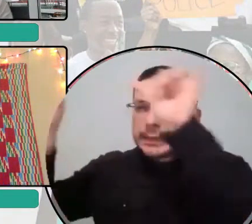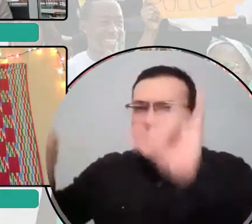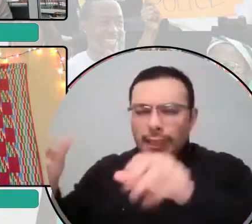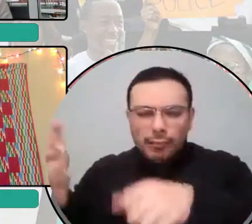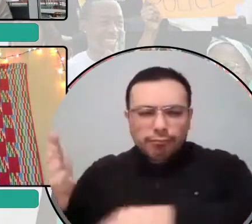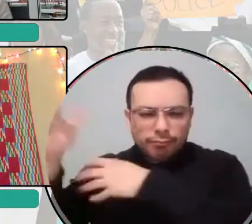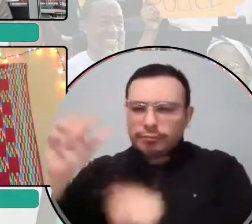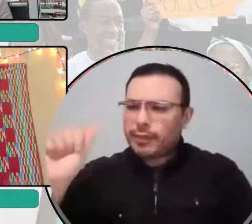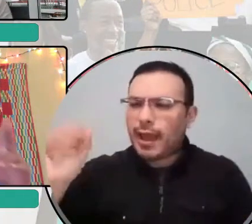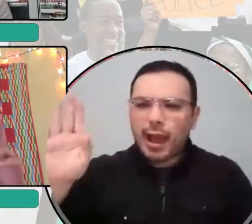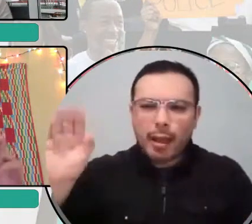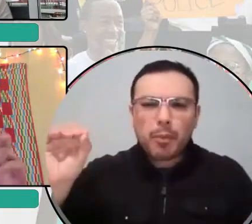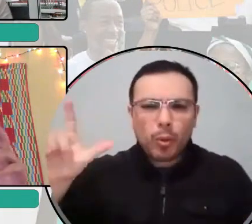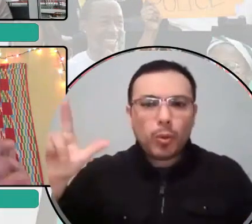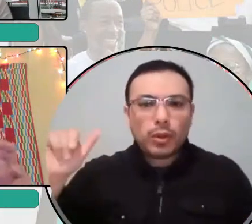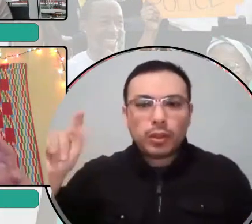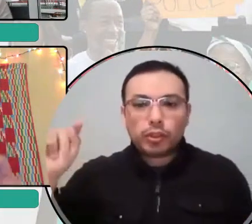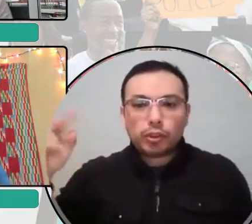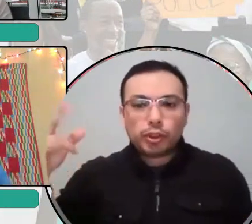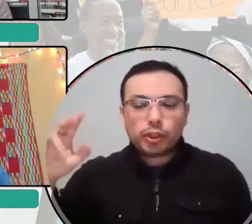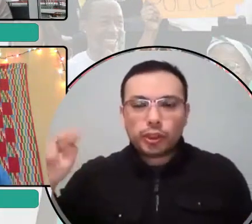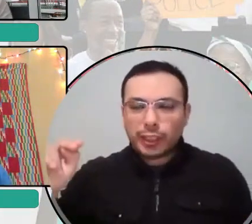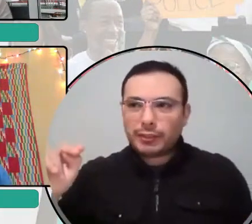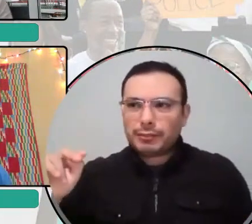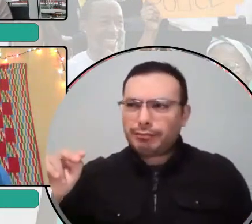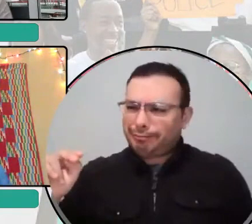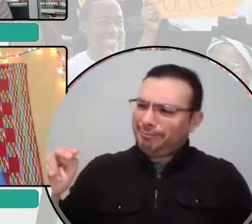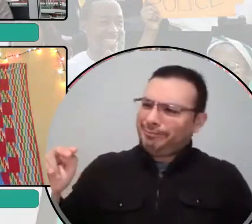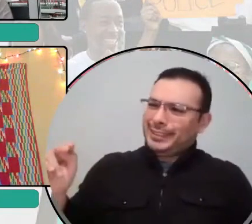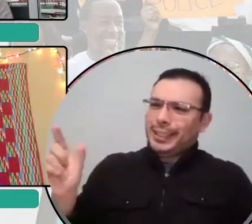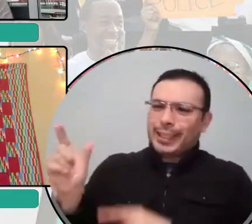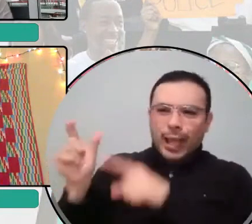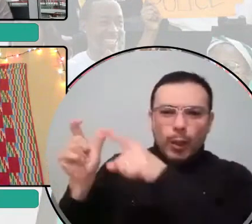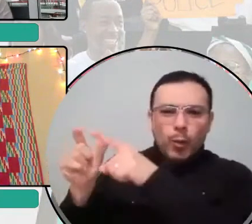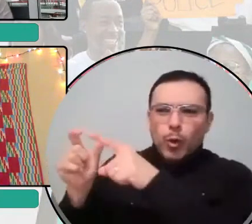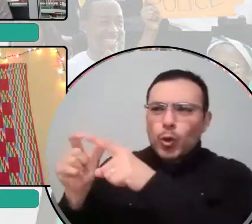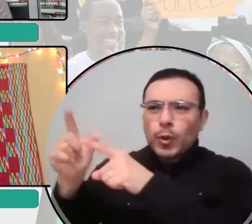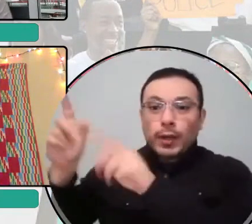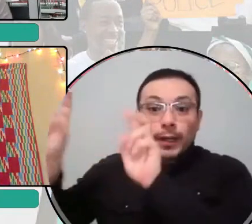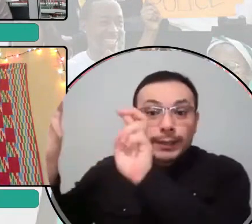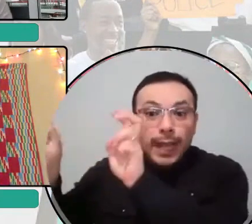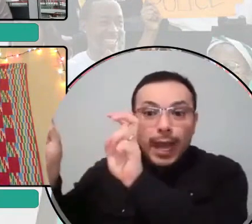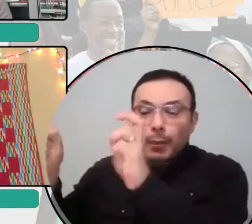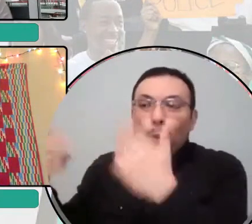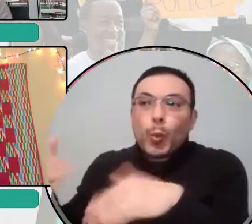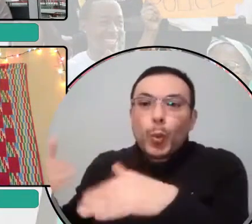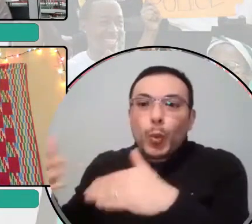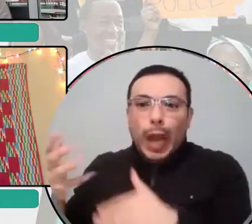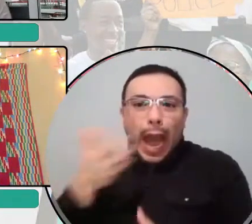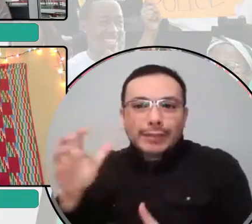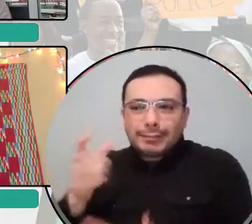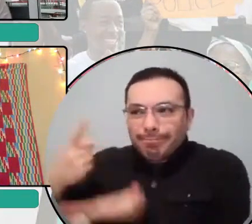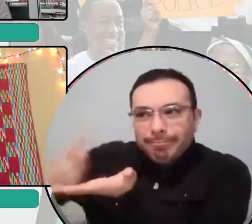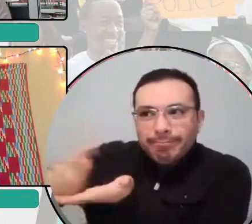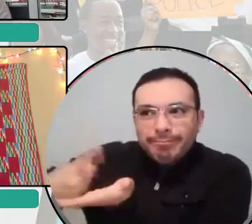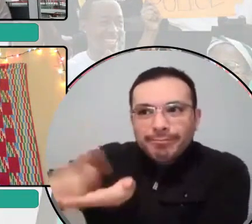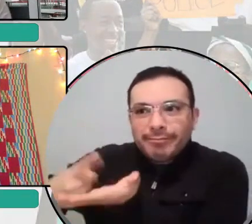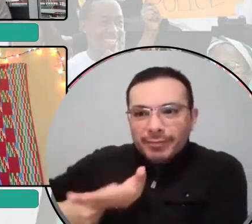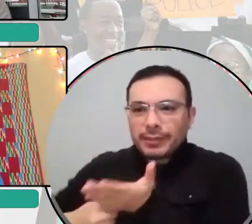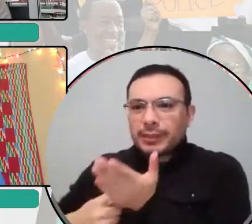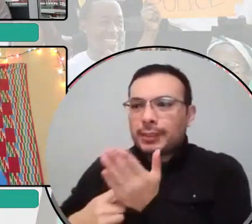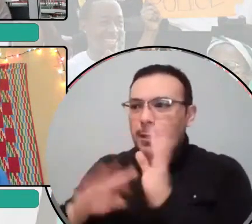um, hot topic? And, um, I can just